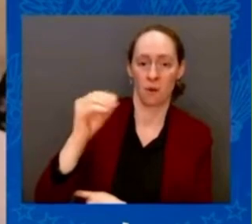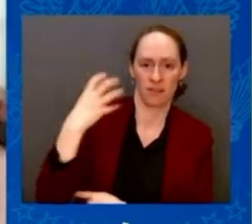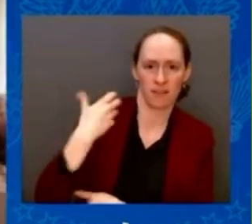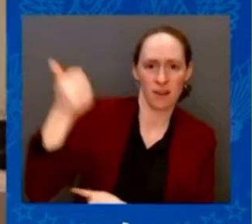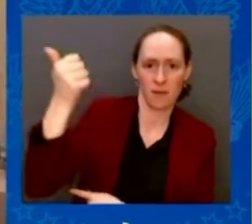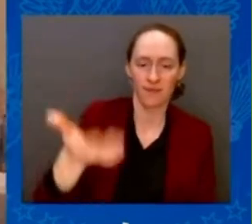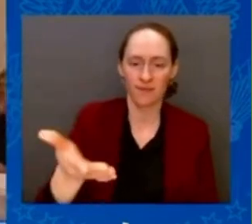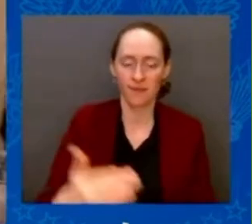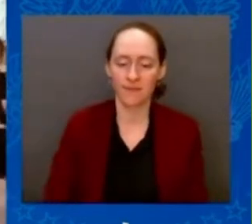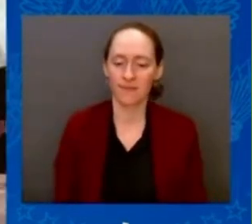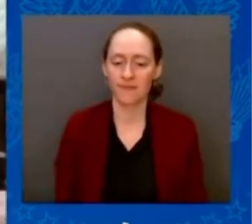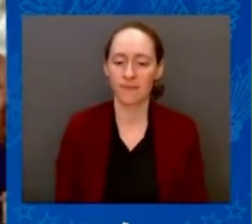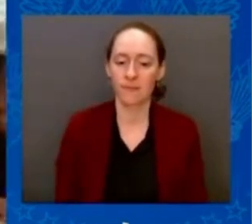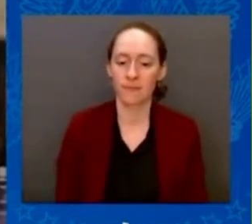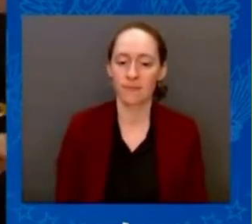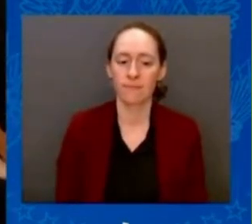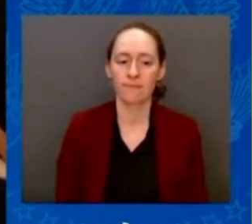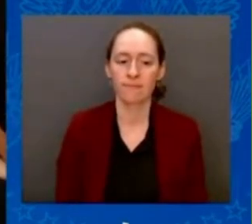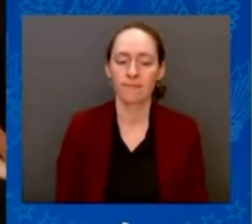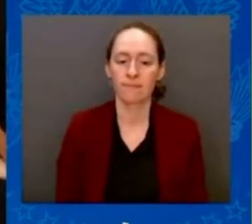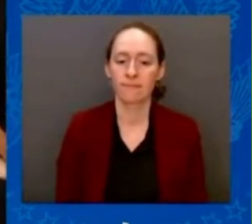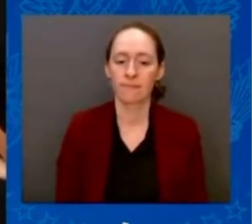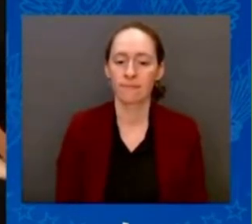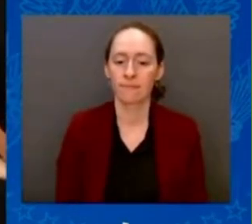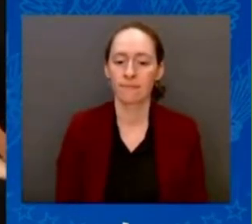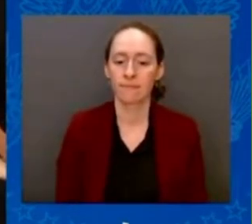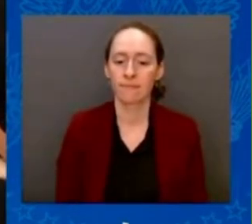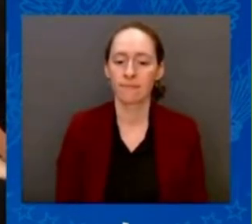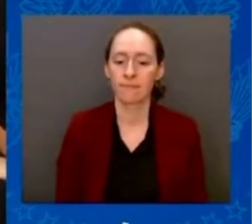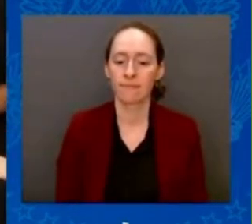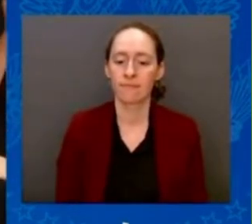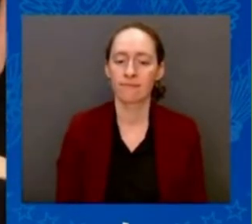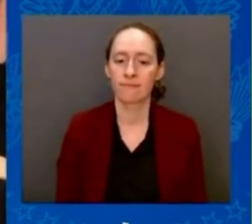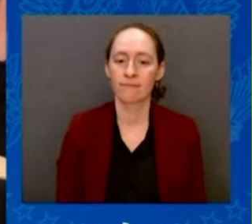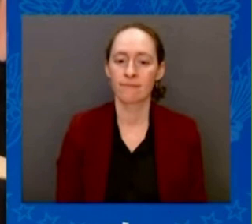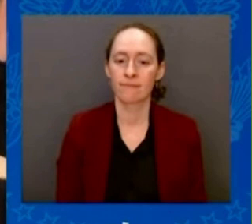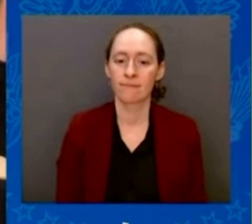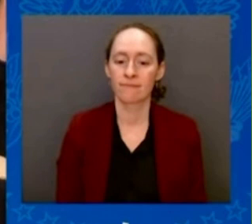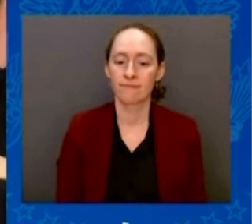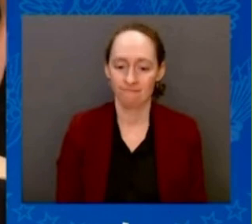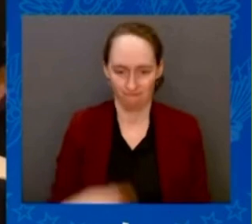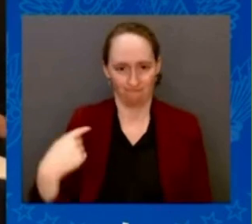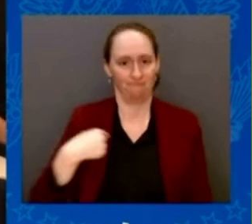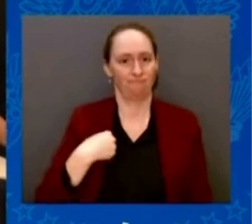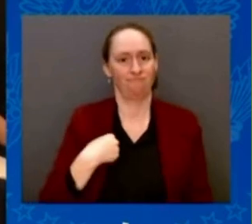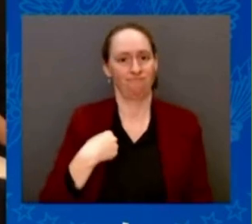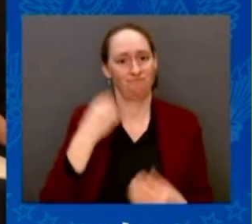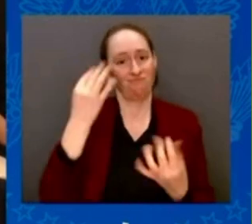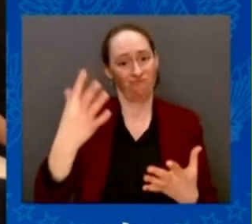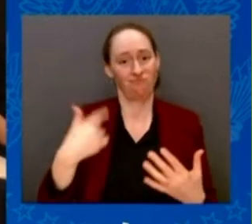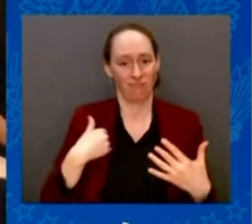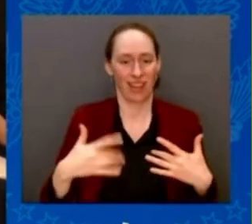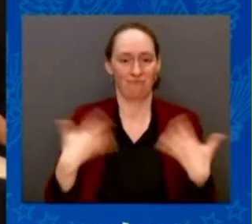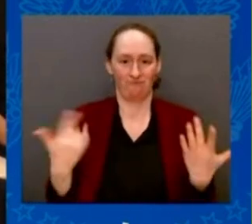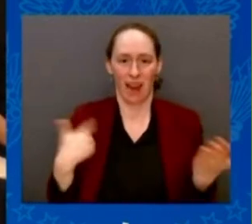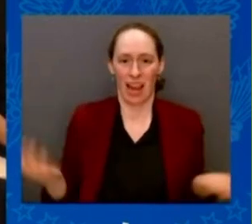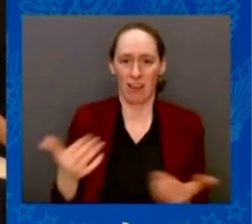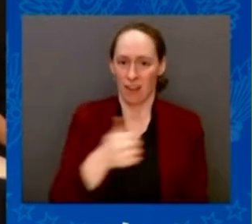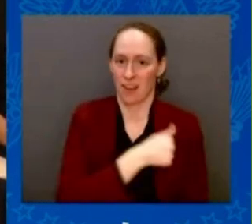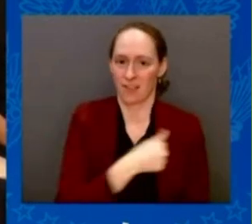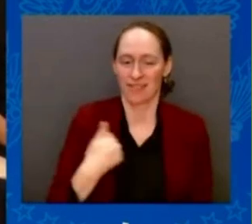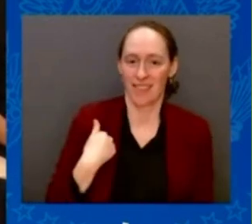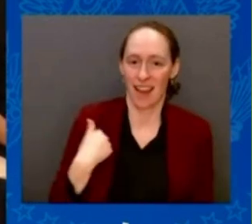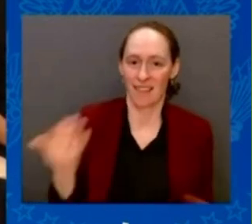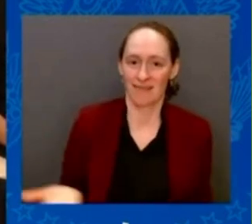Mr. Andrei, it's a pleasure to be back in Warsaw and to meet with all the B9 heads of state and government and also with President